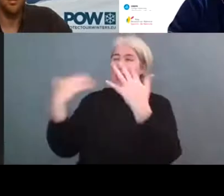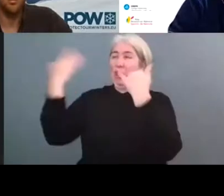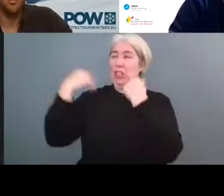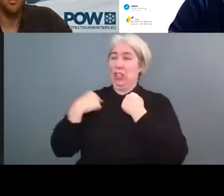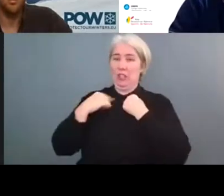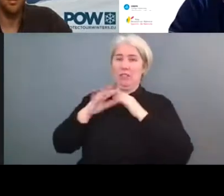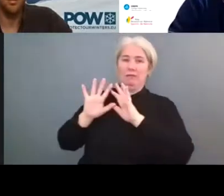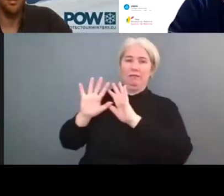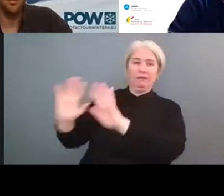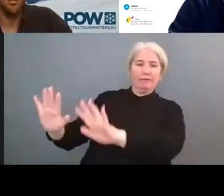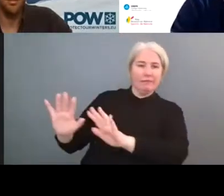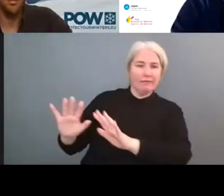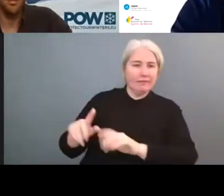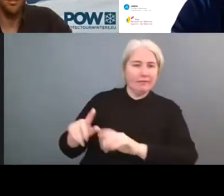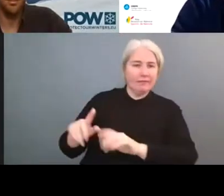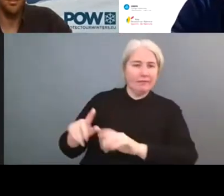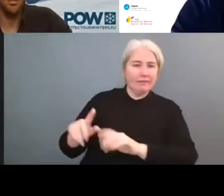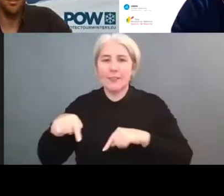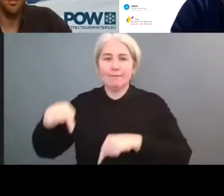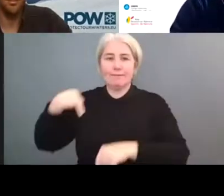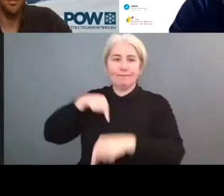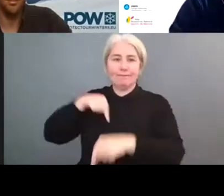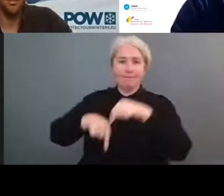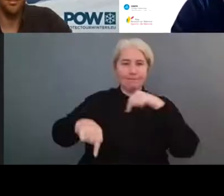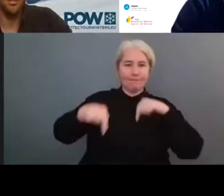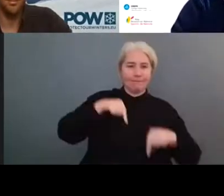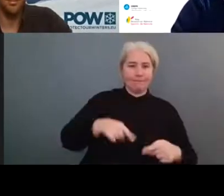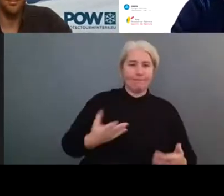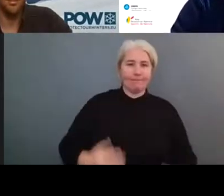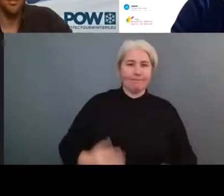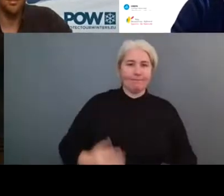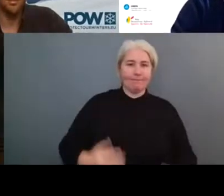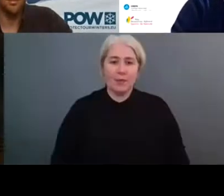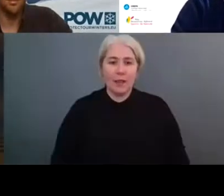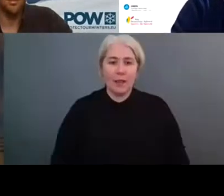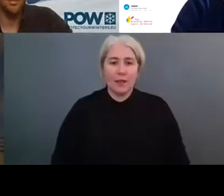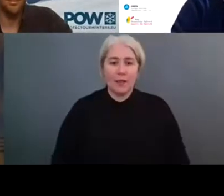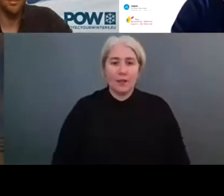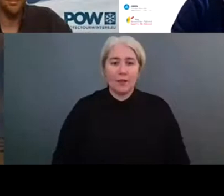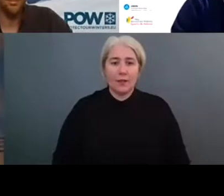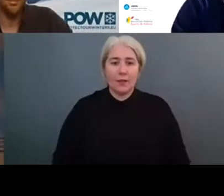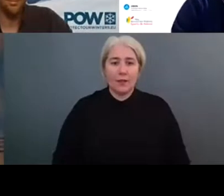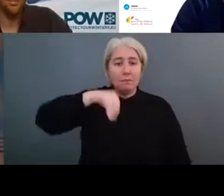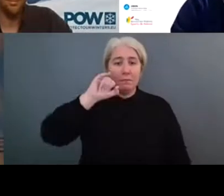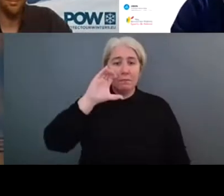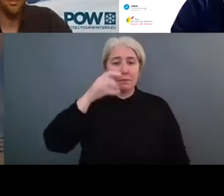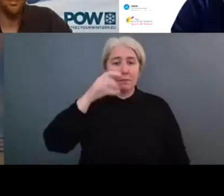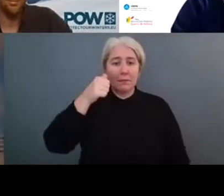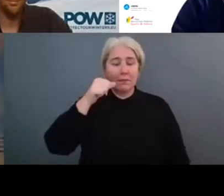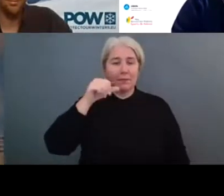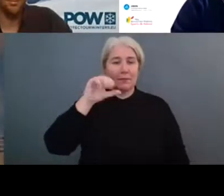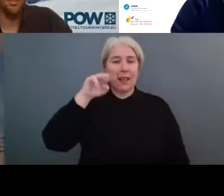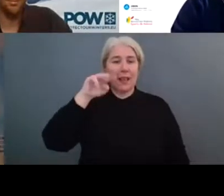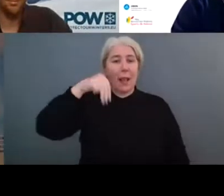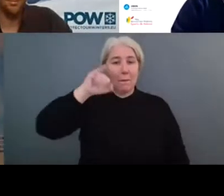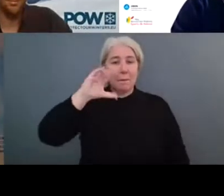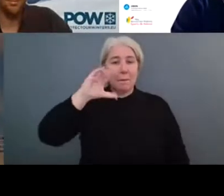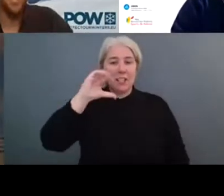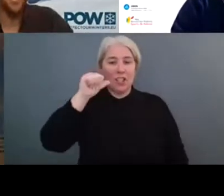Michel, if we can have your point of view. Okay, this is your back.